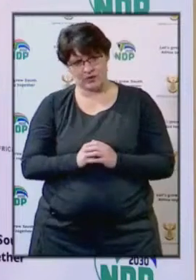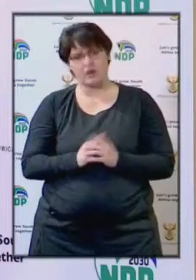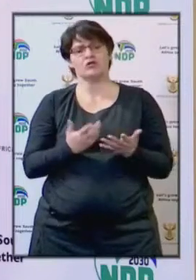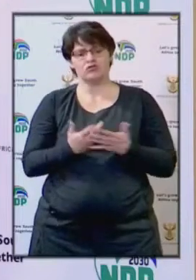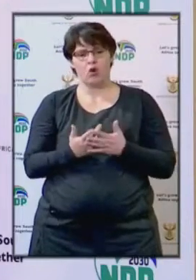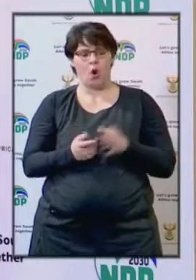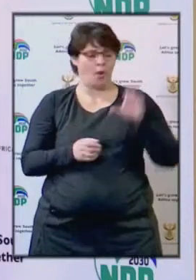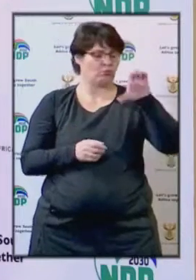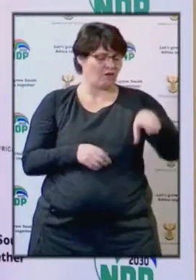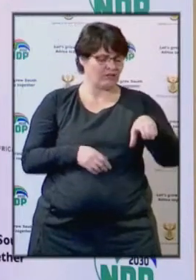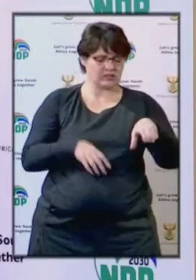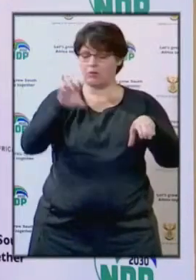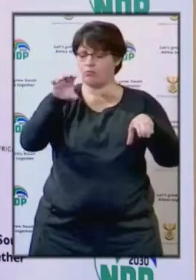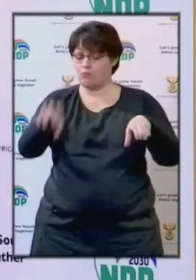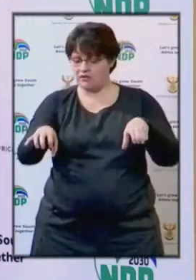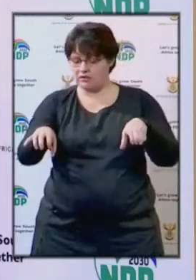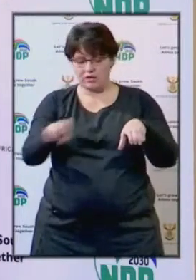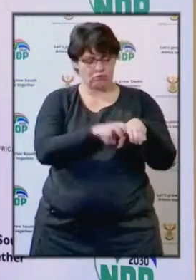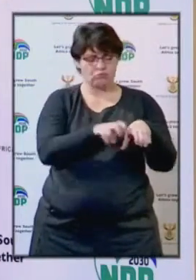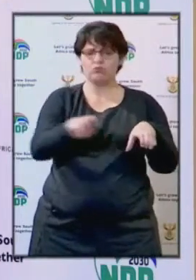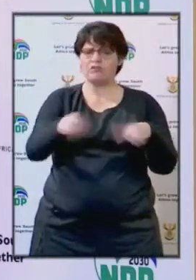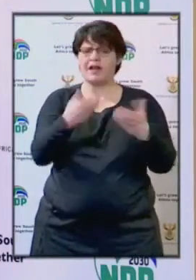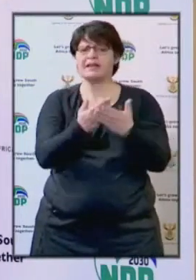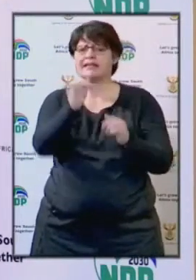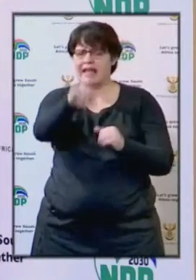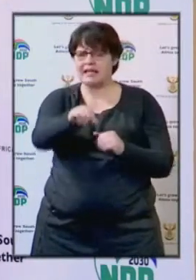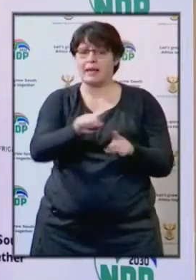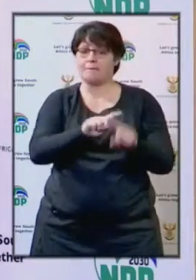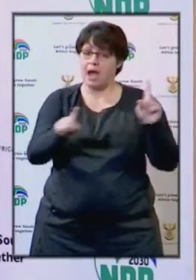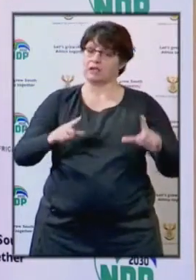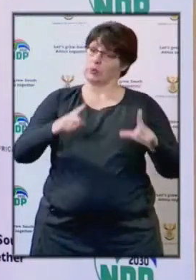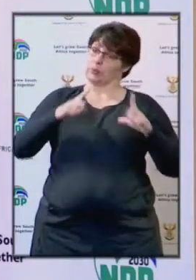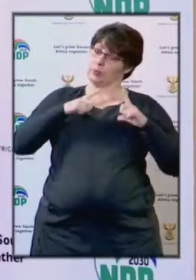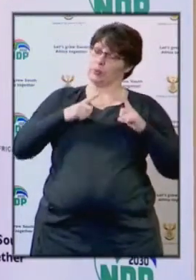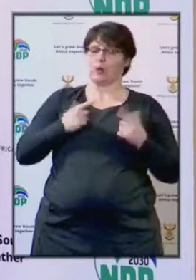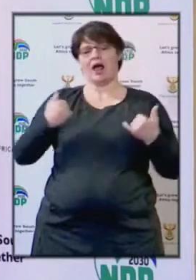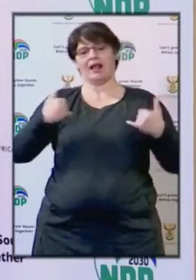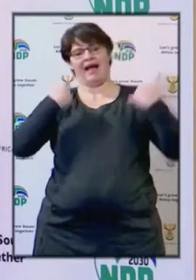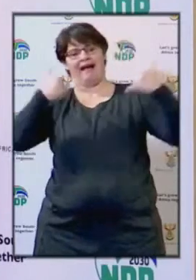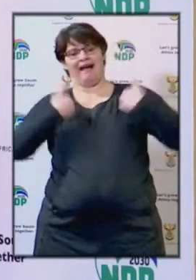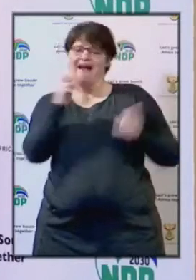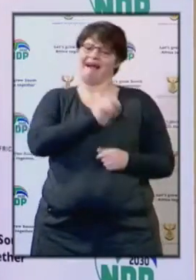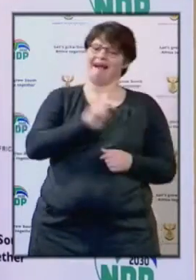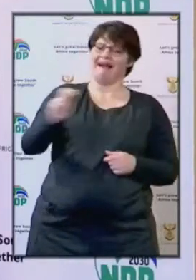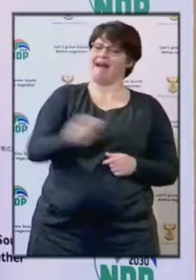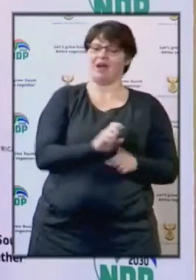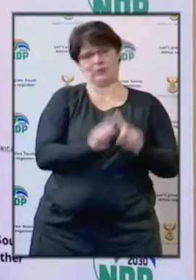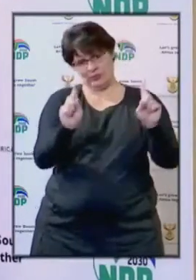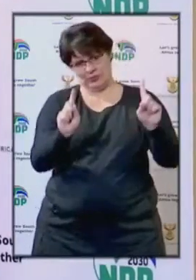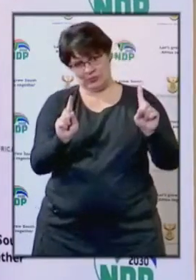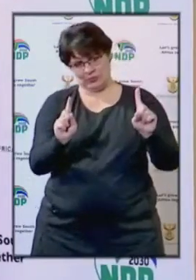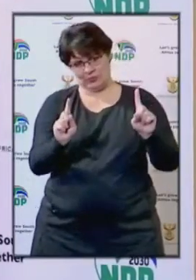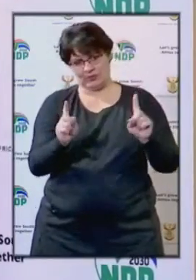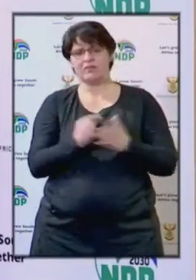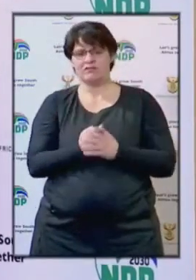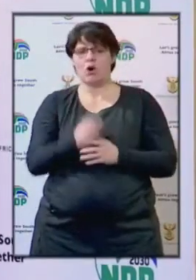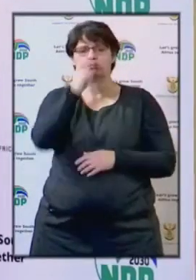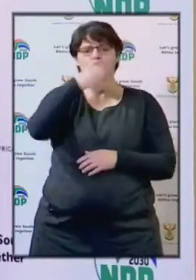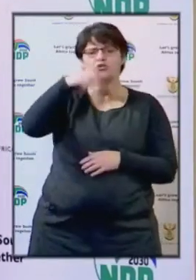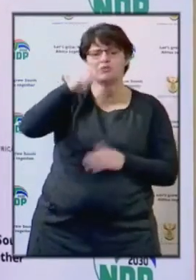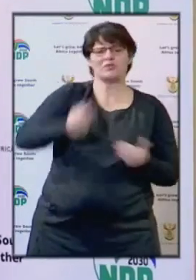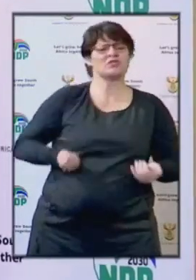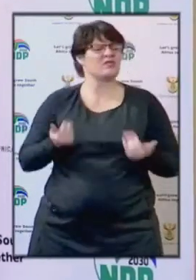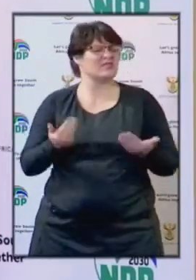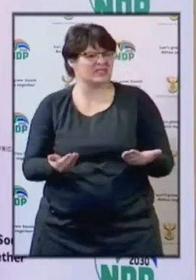inter-provincial movement will be allowed, but not for leisure. So just to come into tourism-related services,